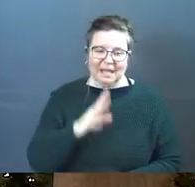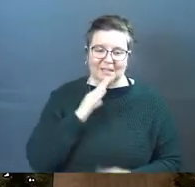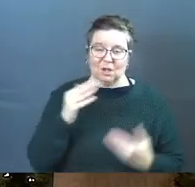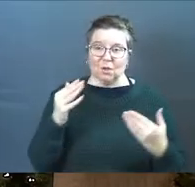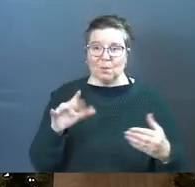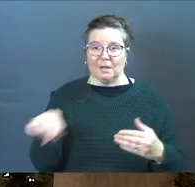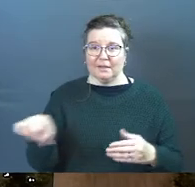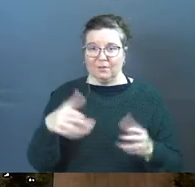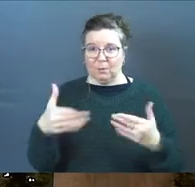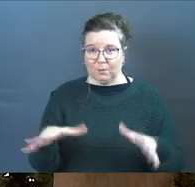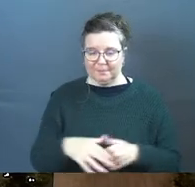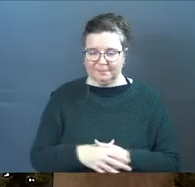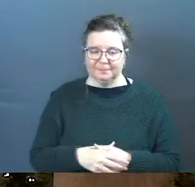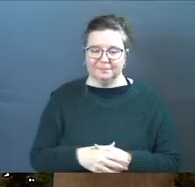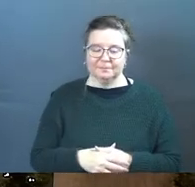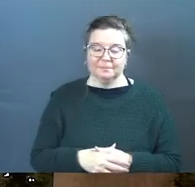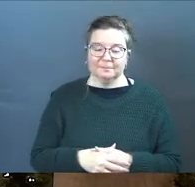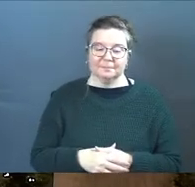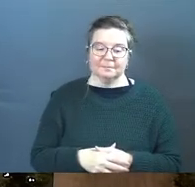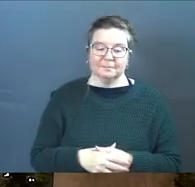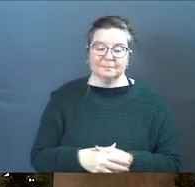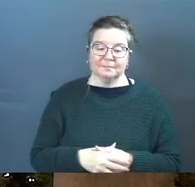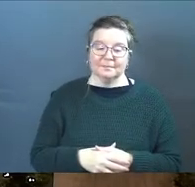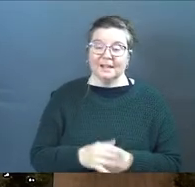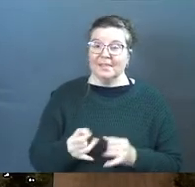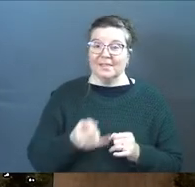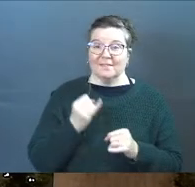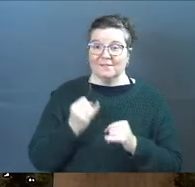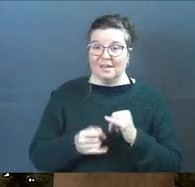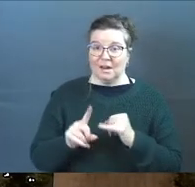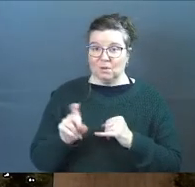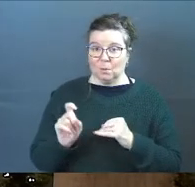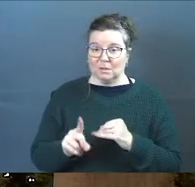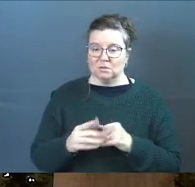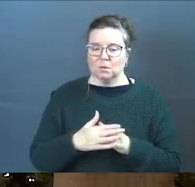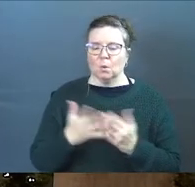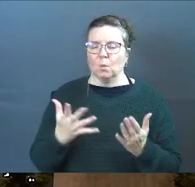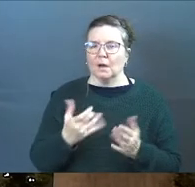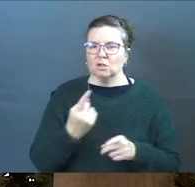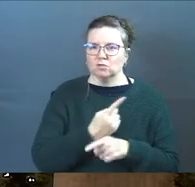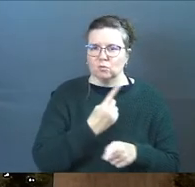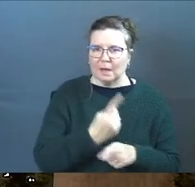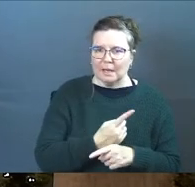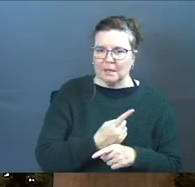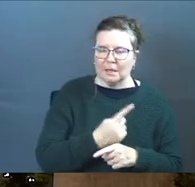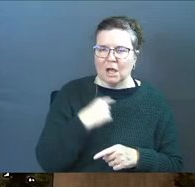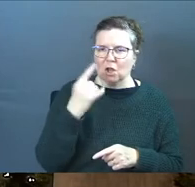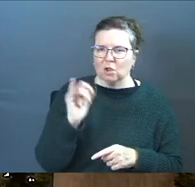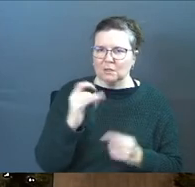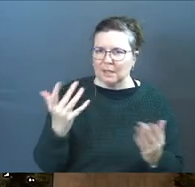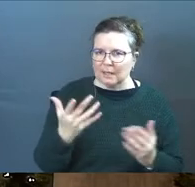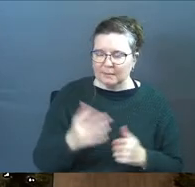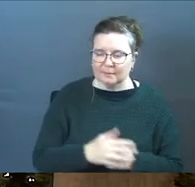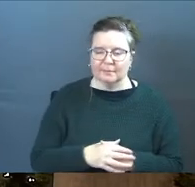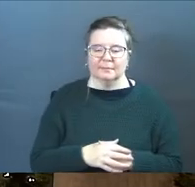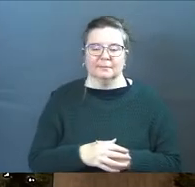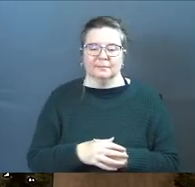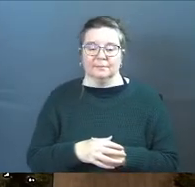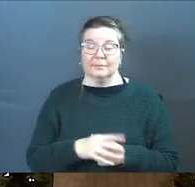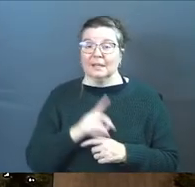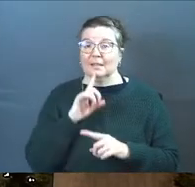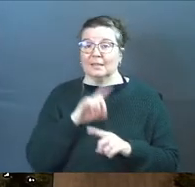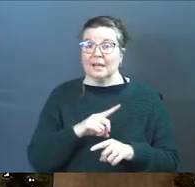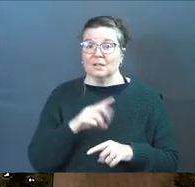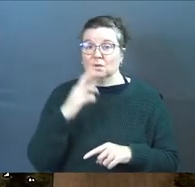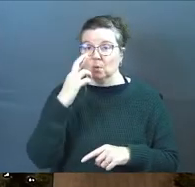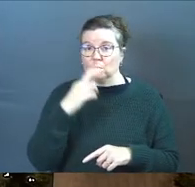talk to the rest of the room final final questions what is righteousness and what does it look like the